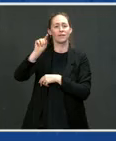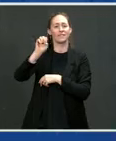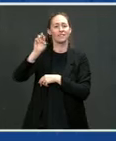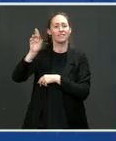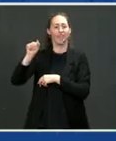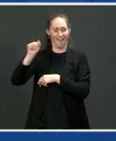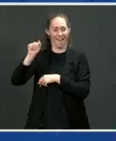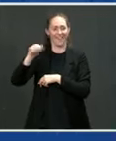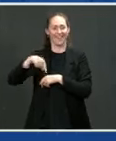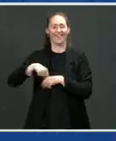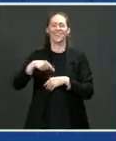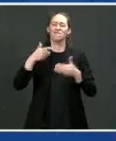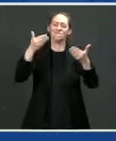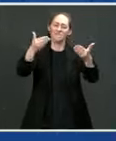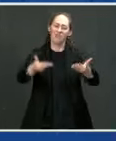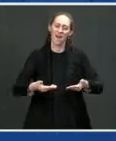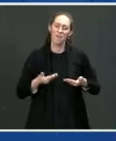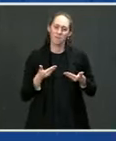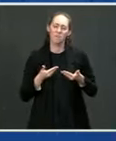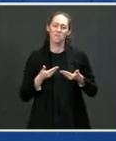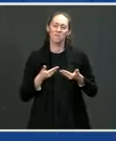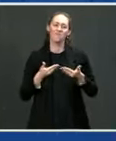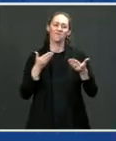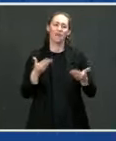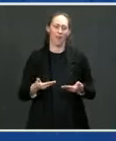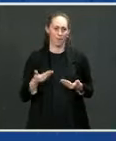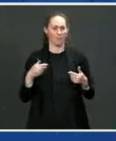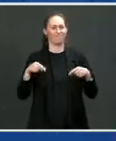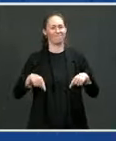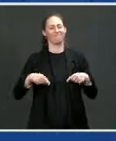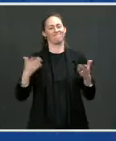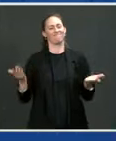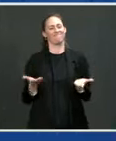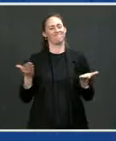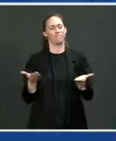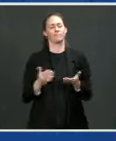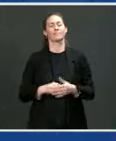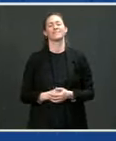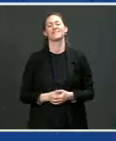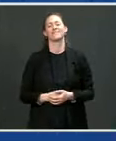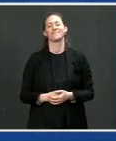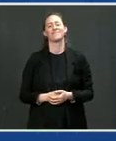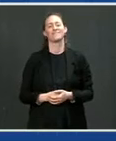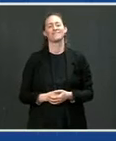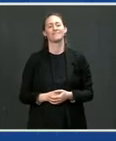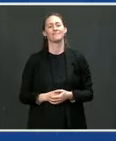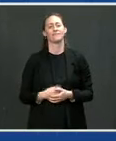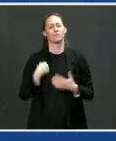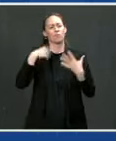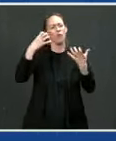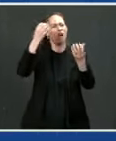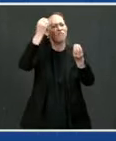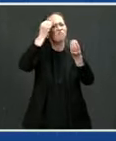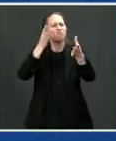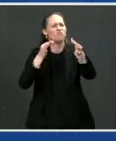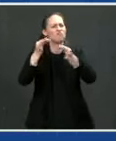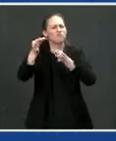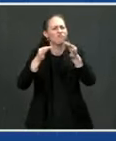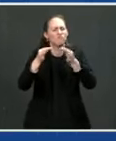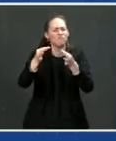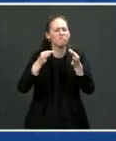you to Greenville and welcome you as I say to Proterra. I want you to know that over 10 years ago the city of Greenville recruited